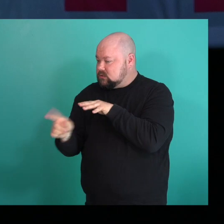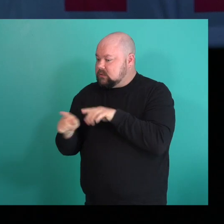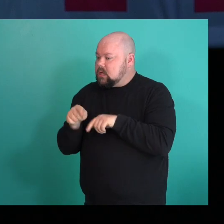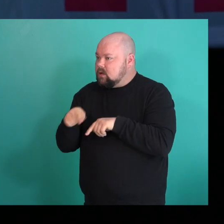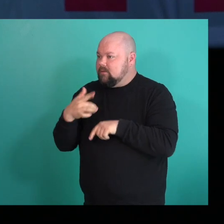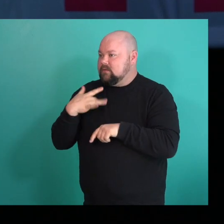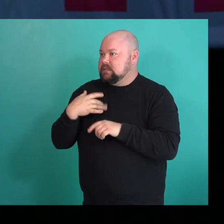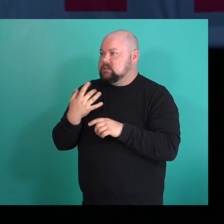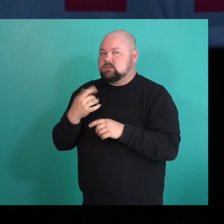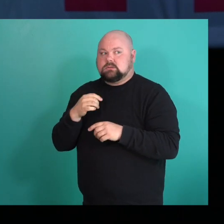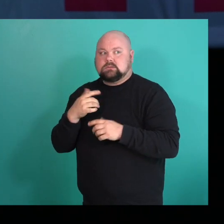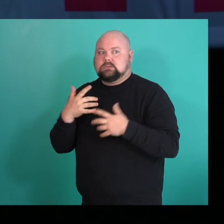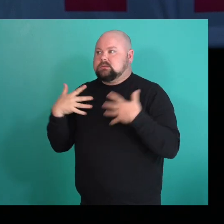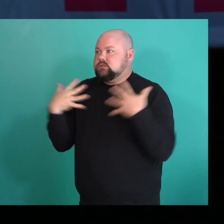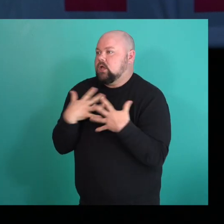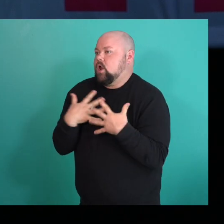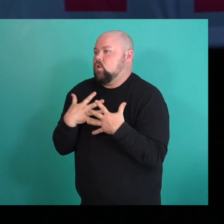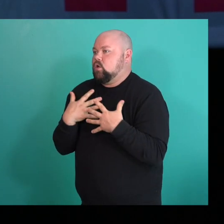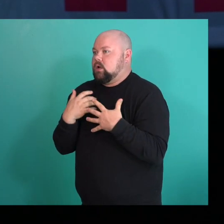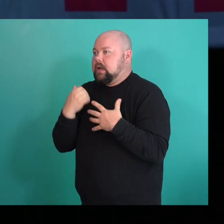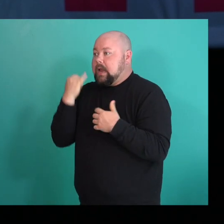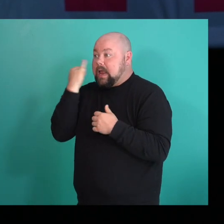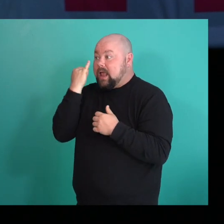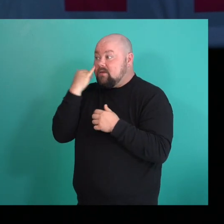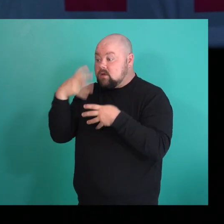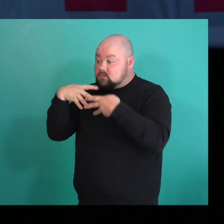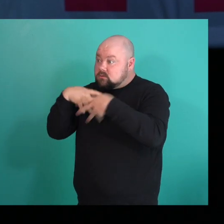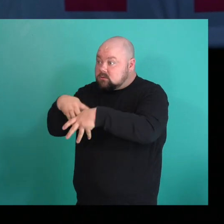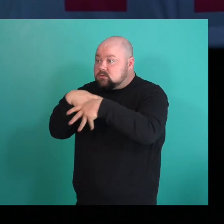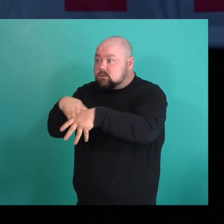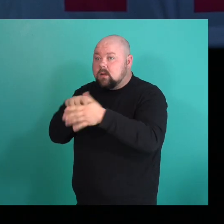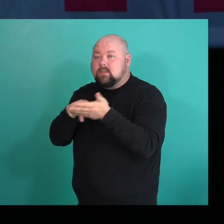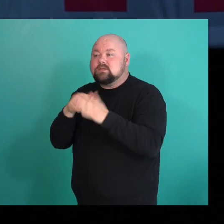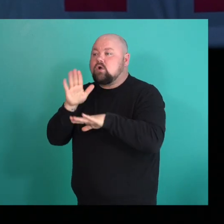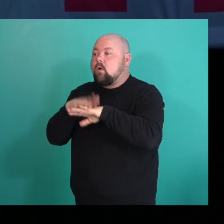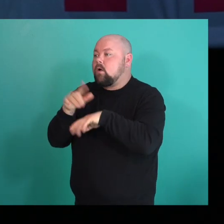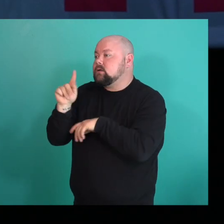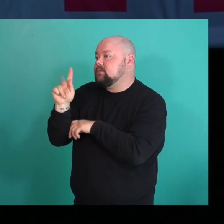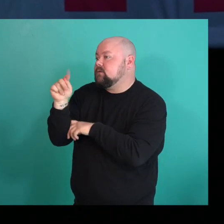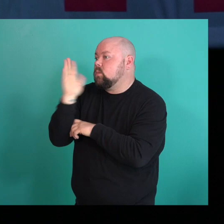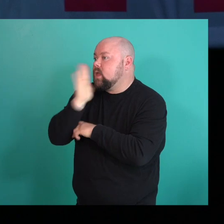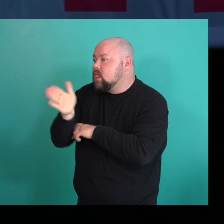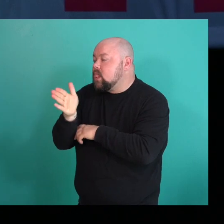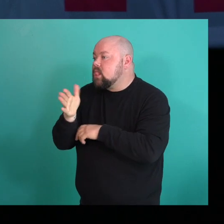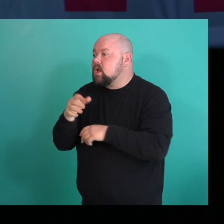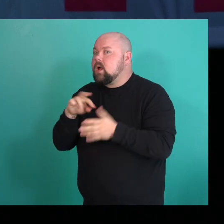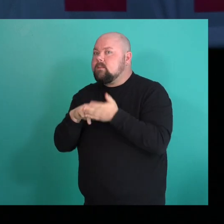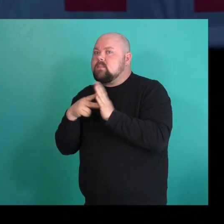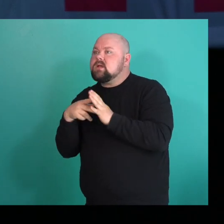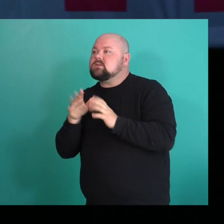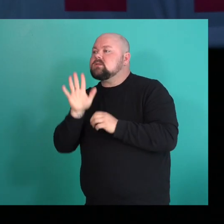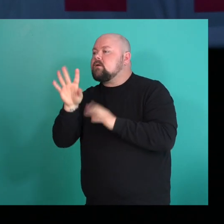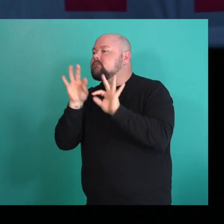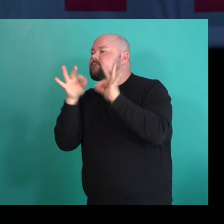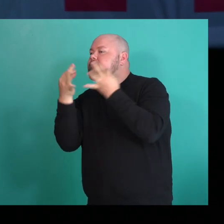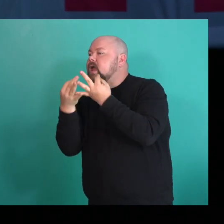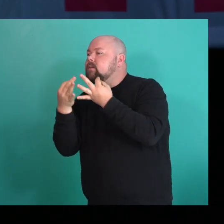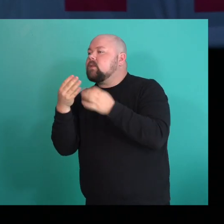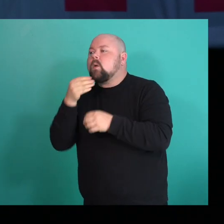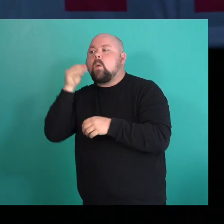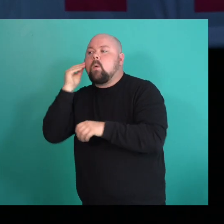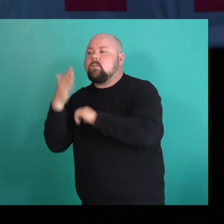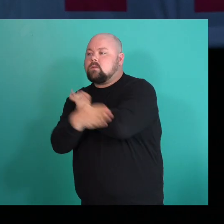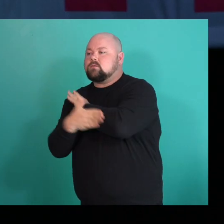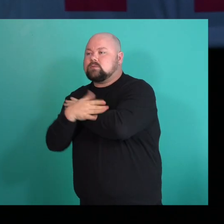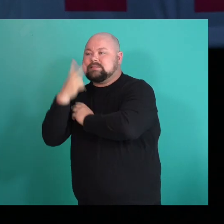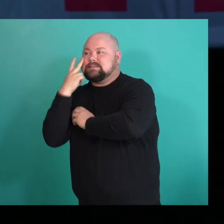afraid that they would that they would get picked up by on the TV, that people back home might see them. They they were really